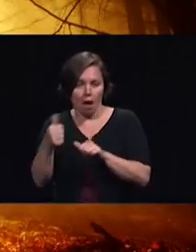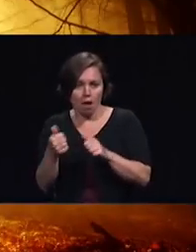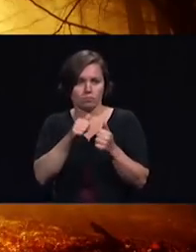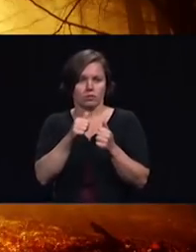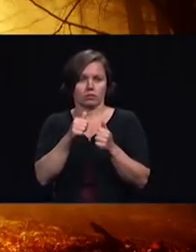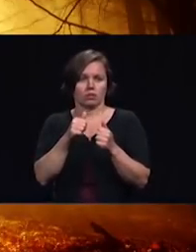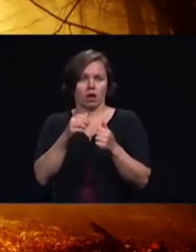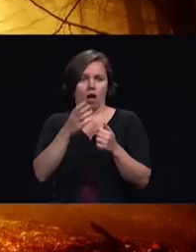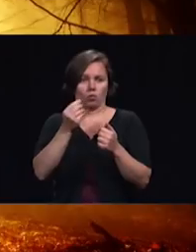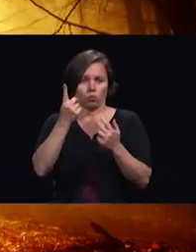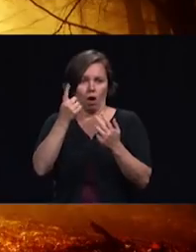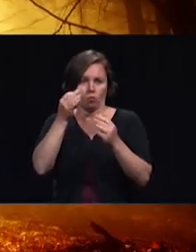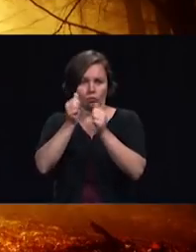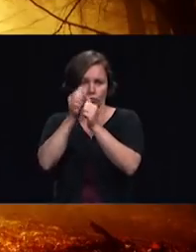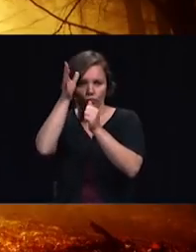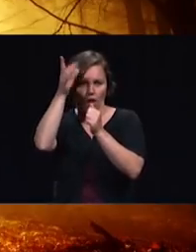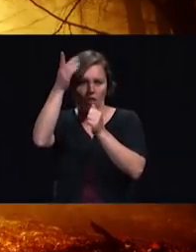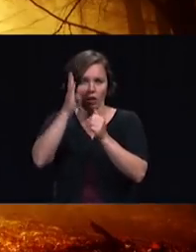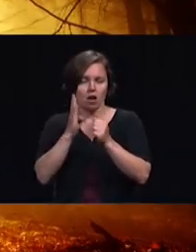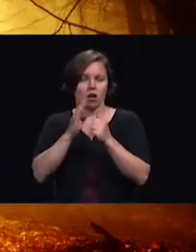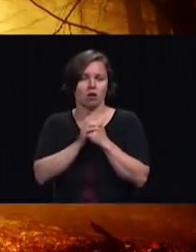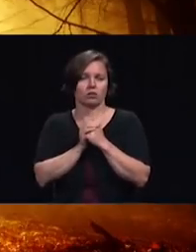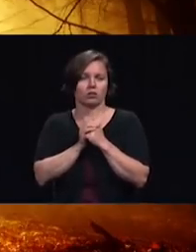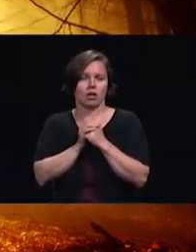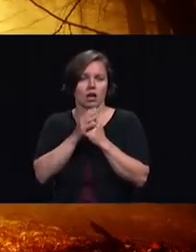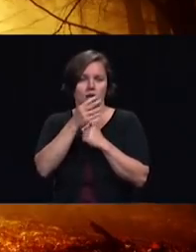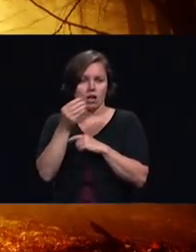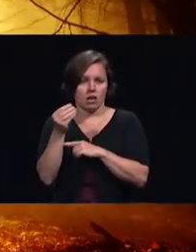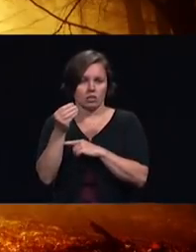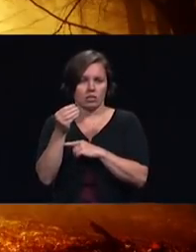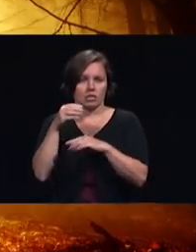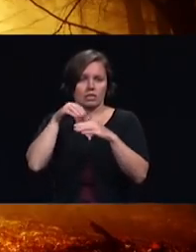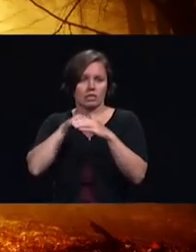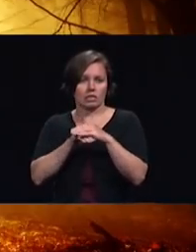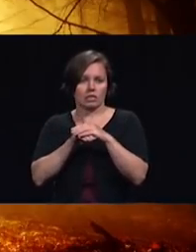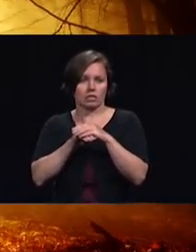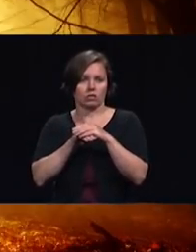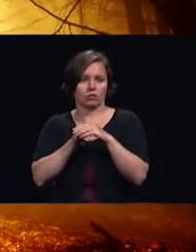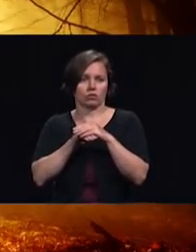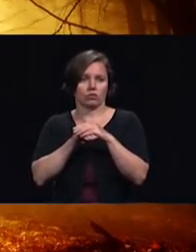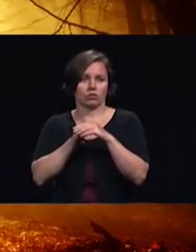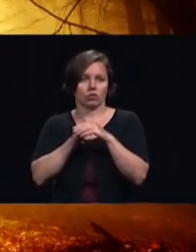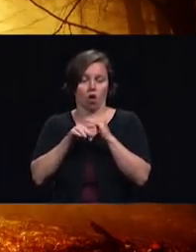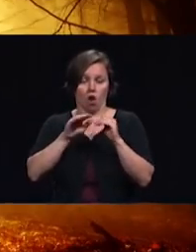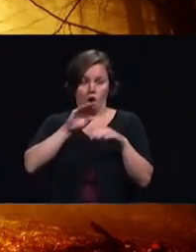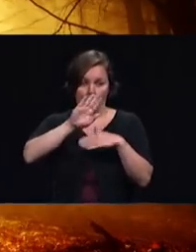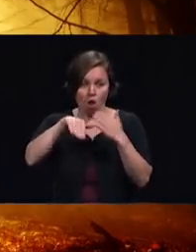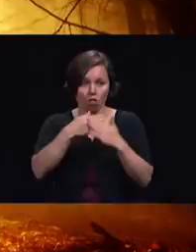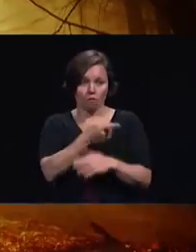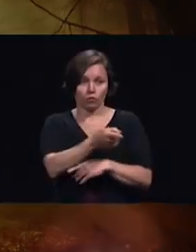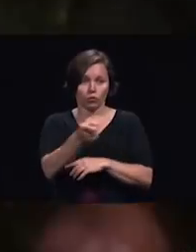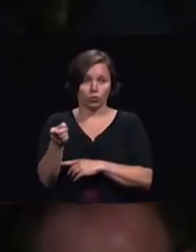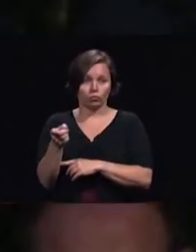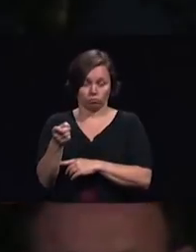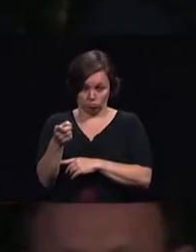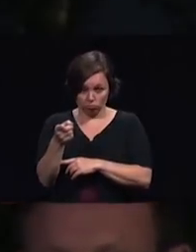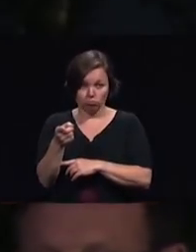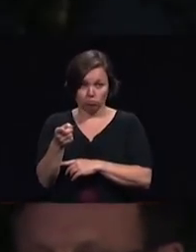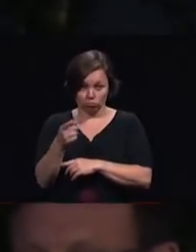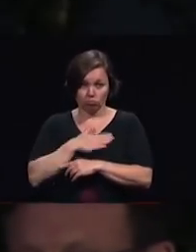all and through all and in you all are you willing today